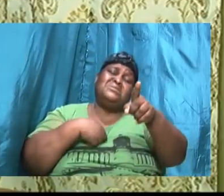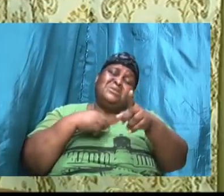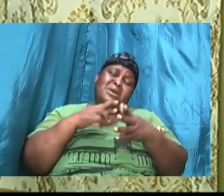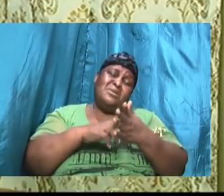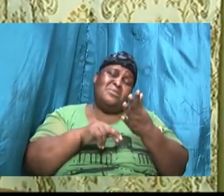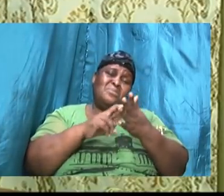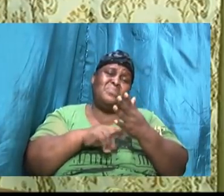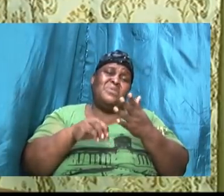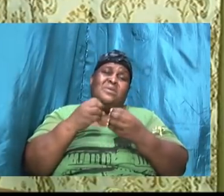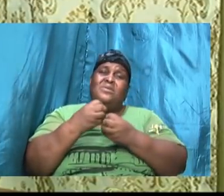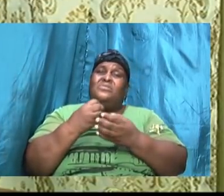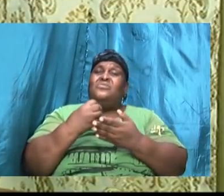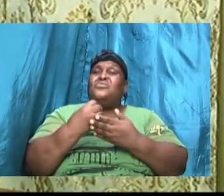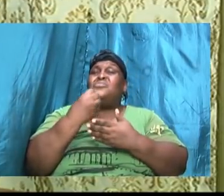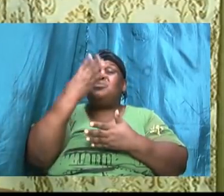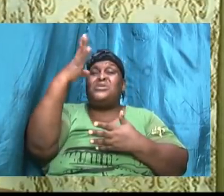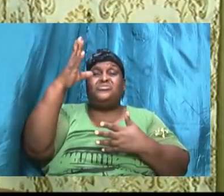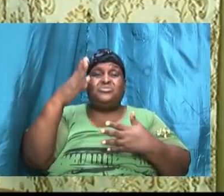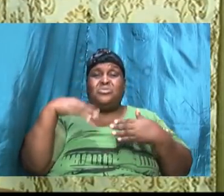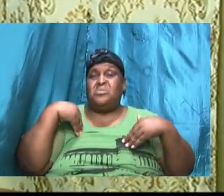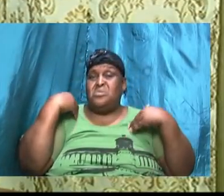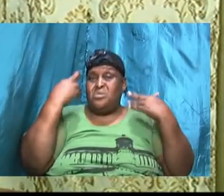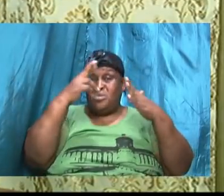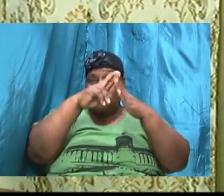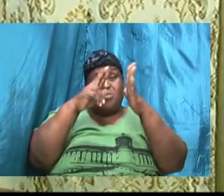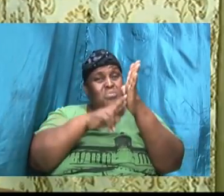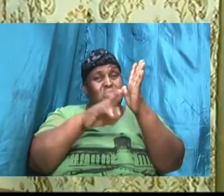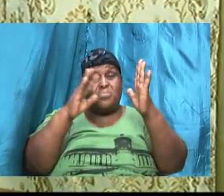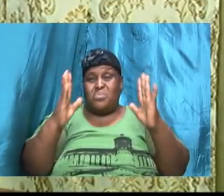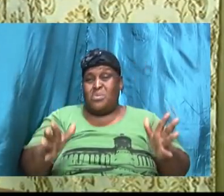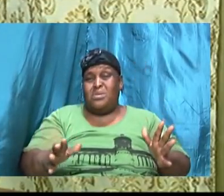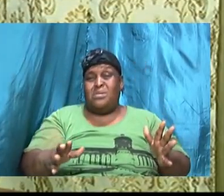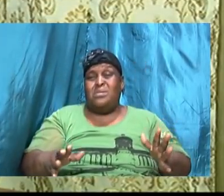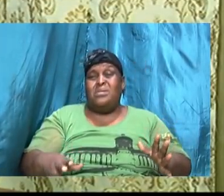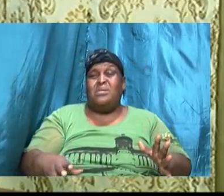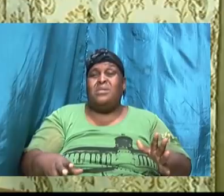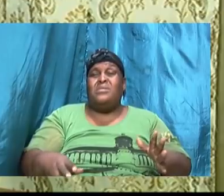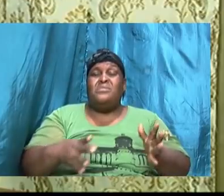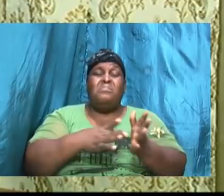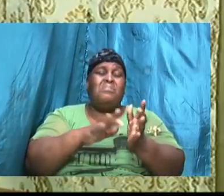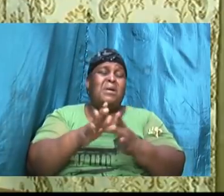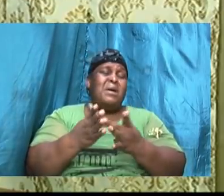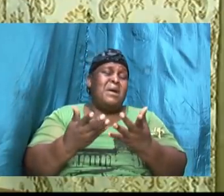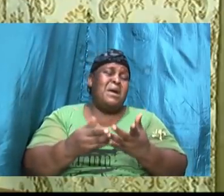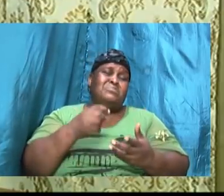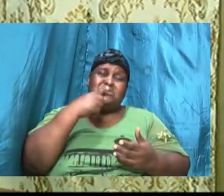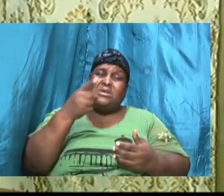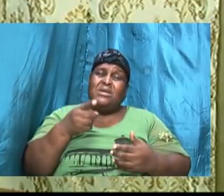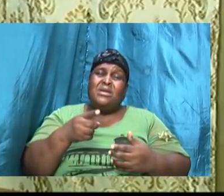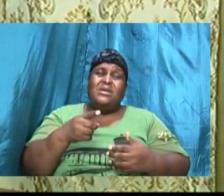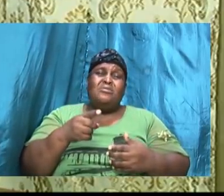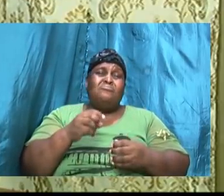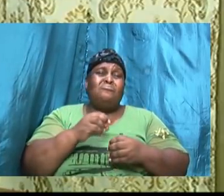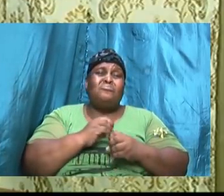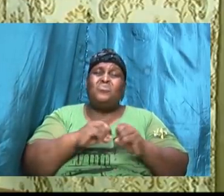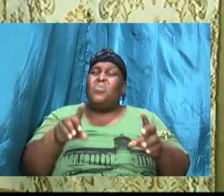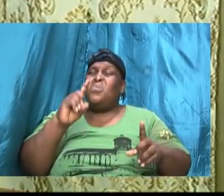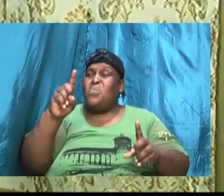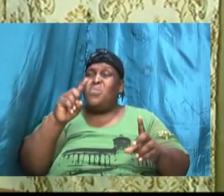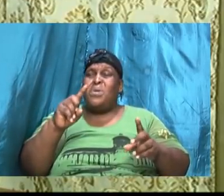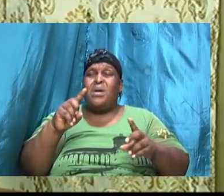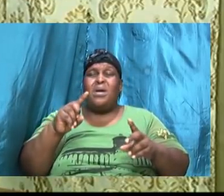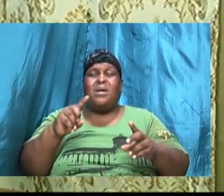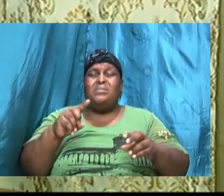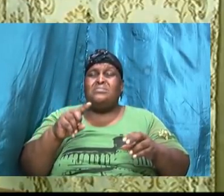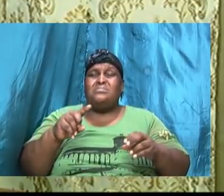rich young ruler came to mind the Bible says that the will of God is that none should perish the rich young ruler came to